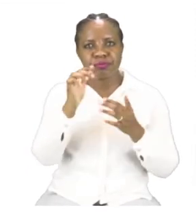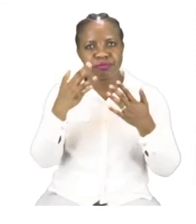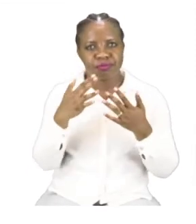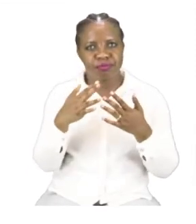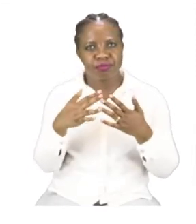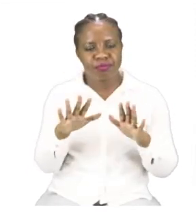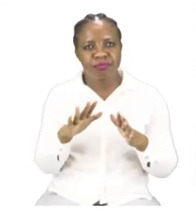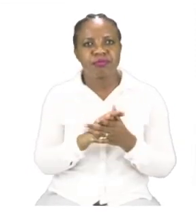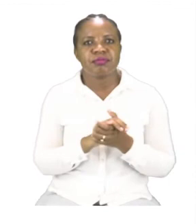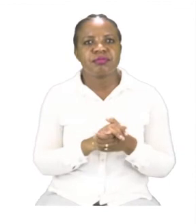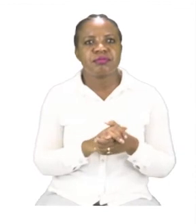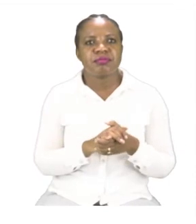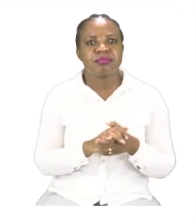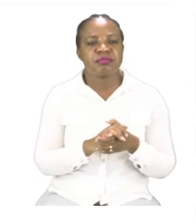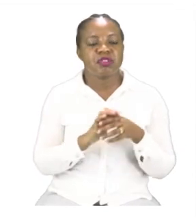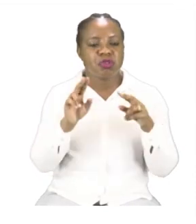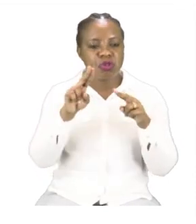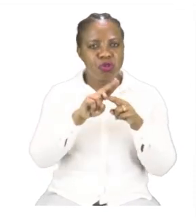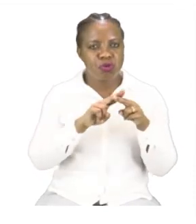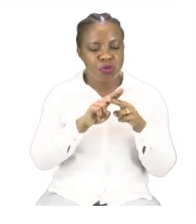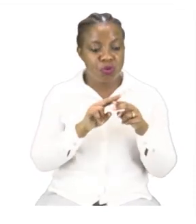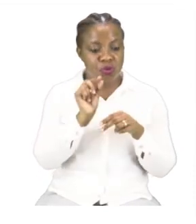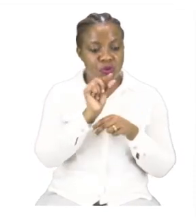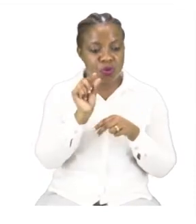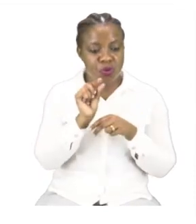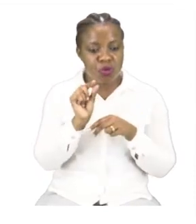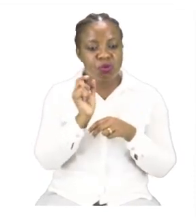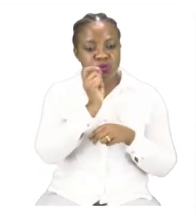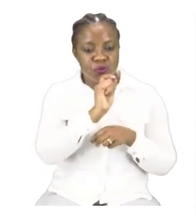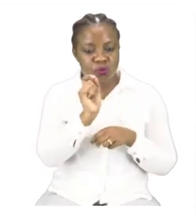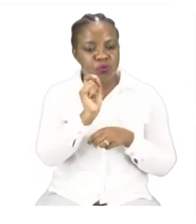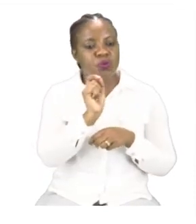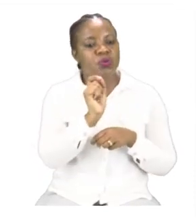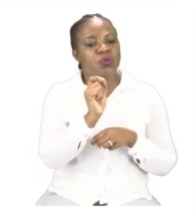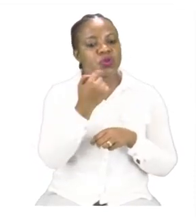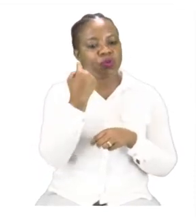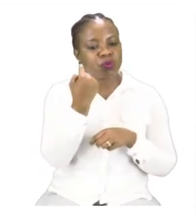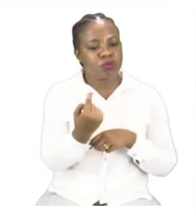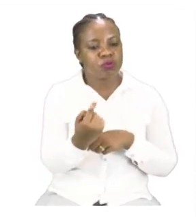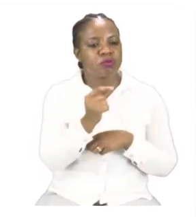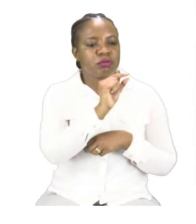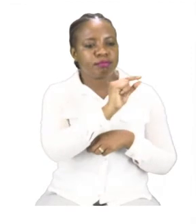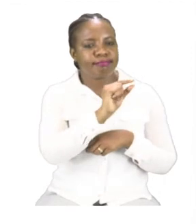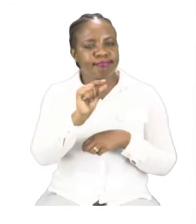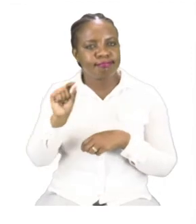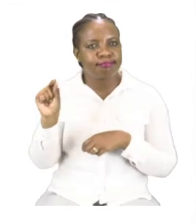words to write your own sentences. The words you are going to use are